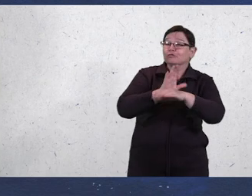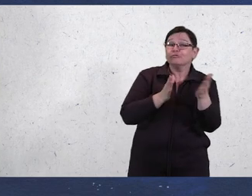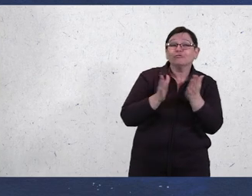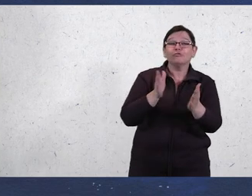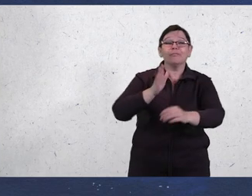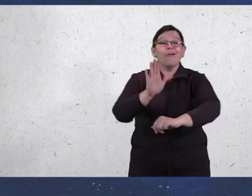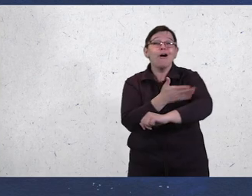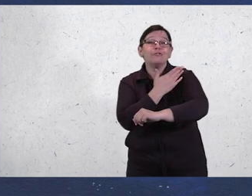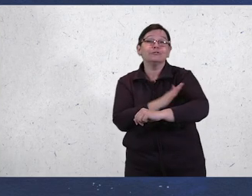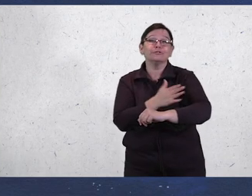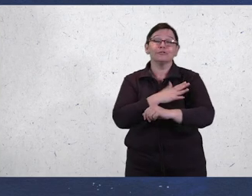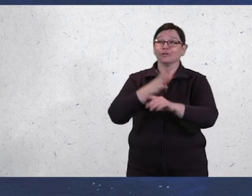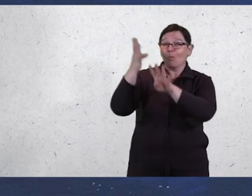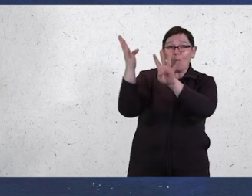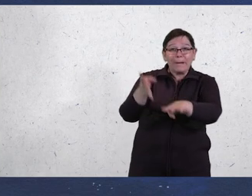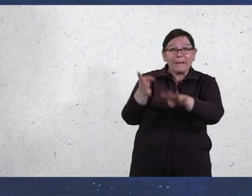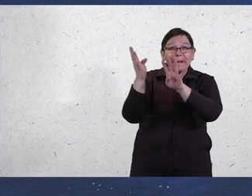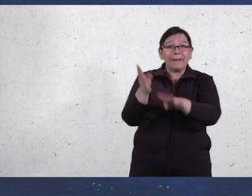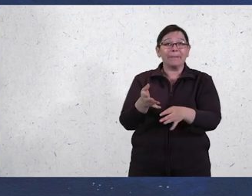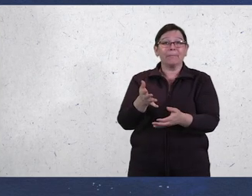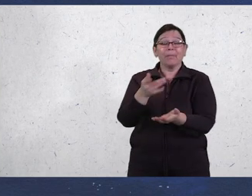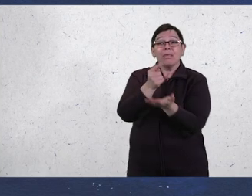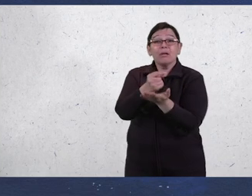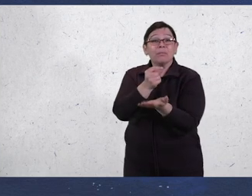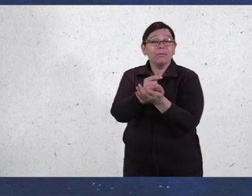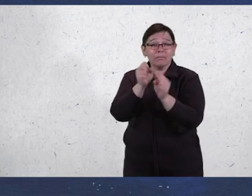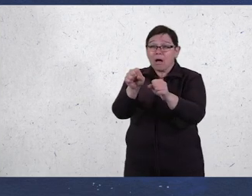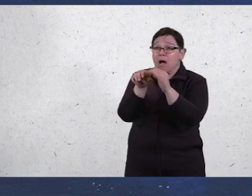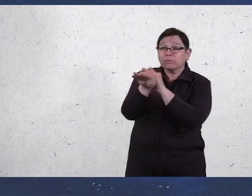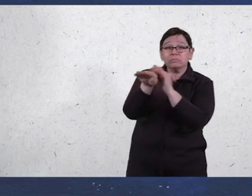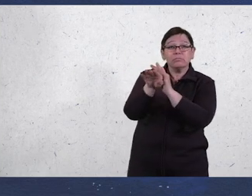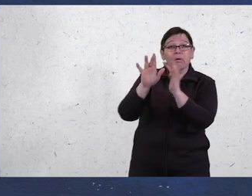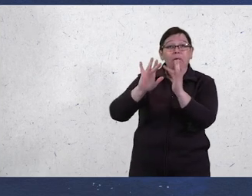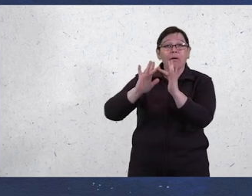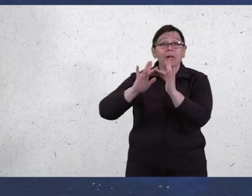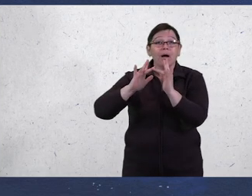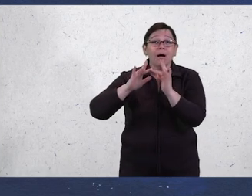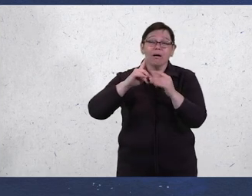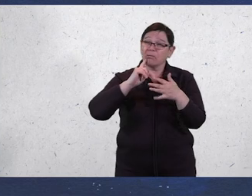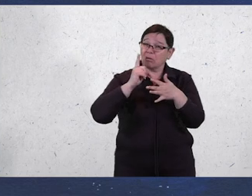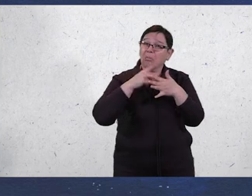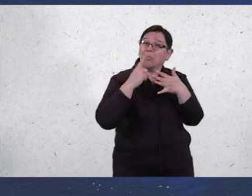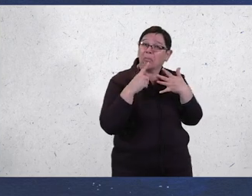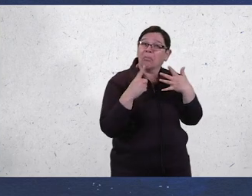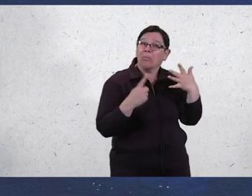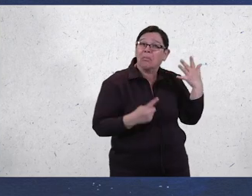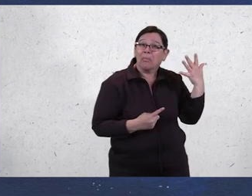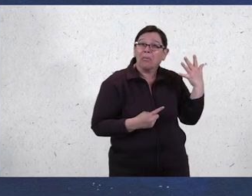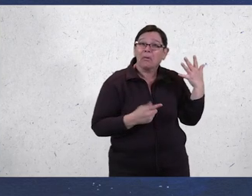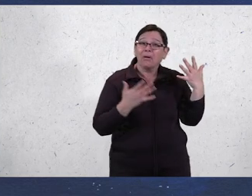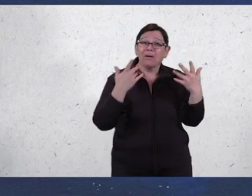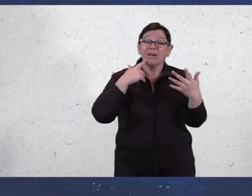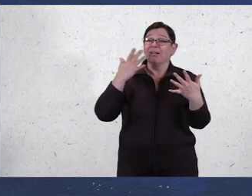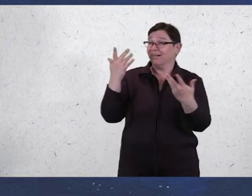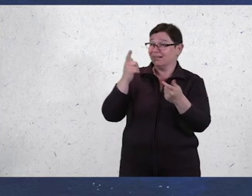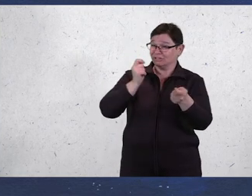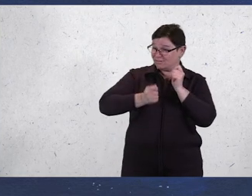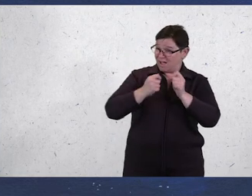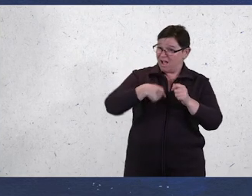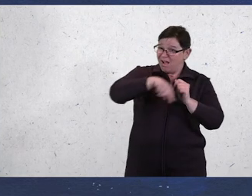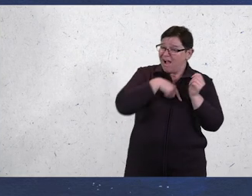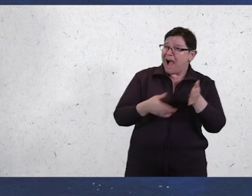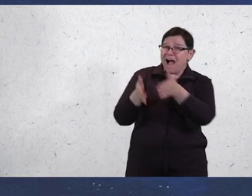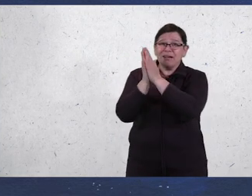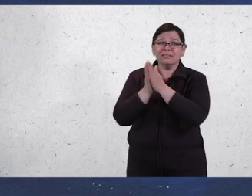Church services and concert shows were being streamed, therapists could be accessed online, just to name a few. Many of these changes have been